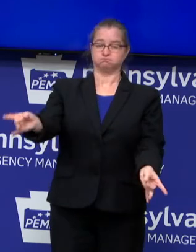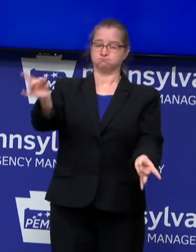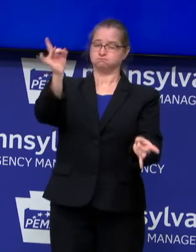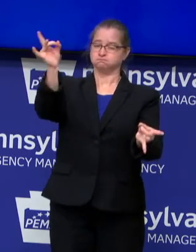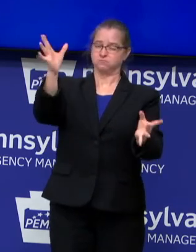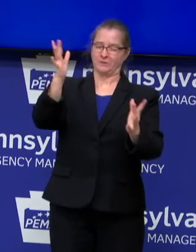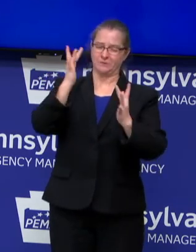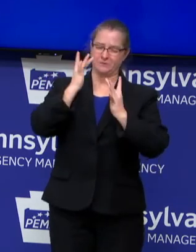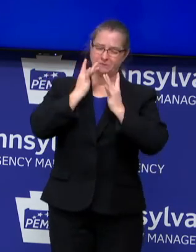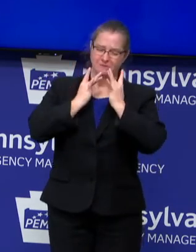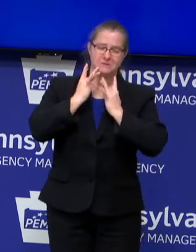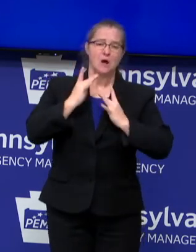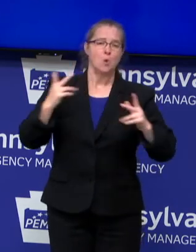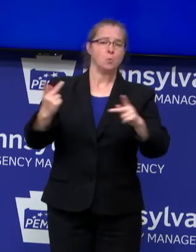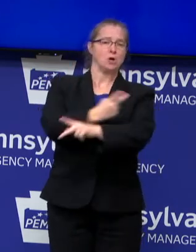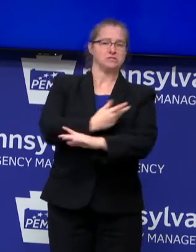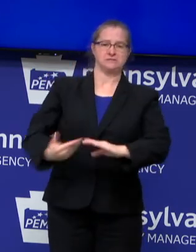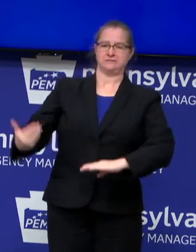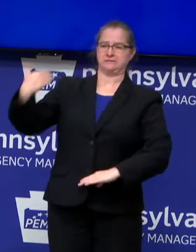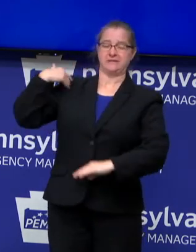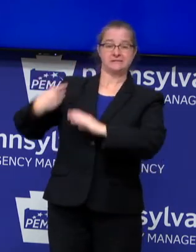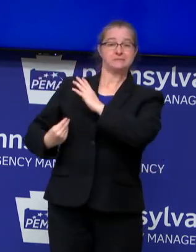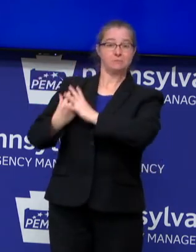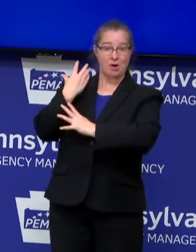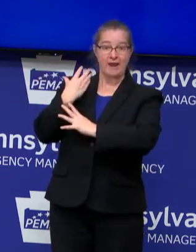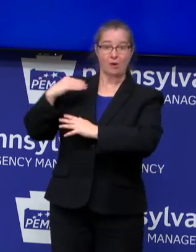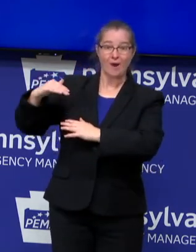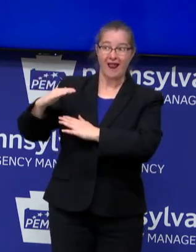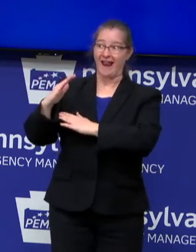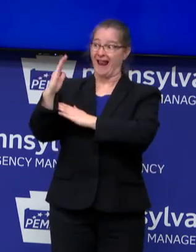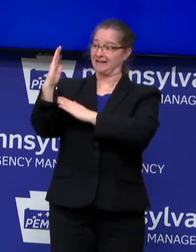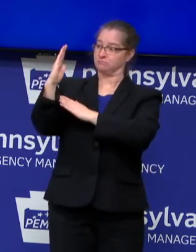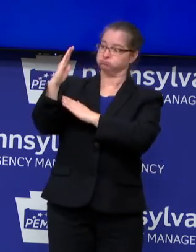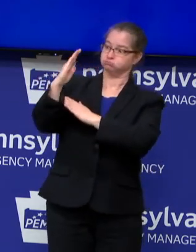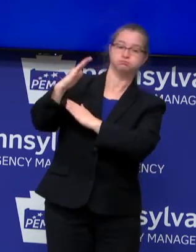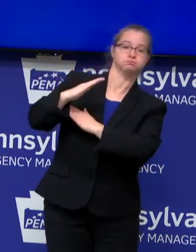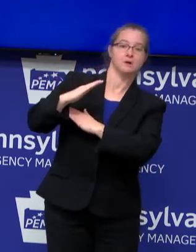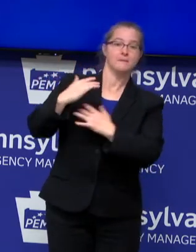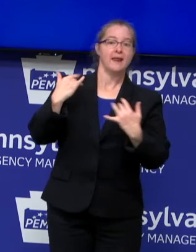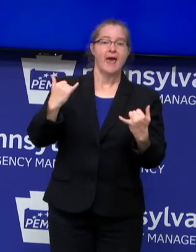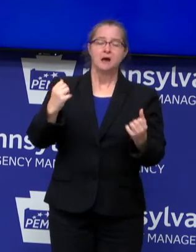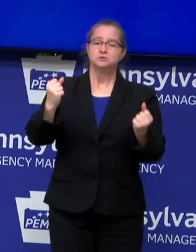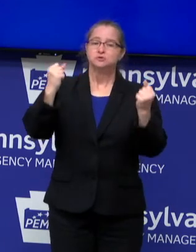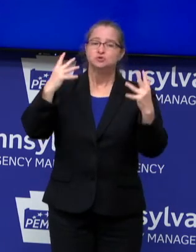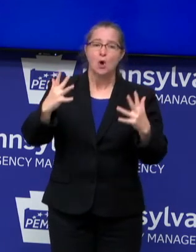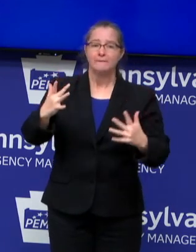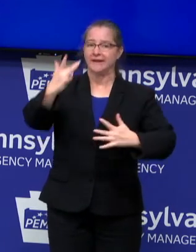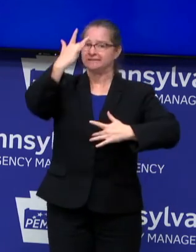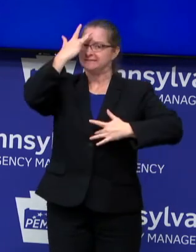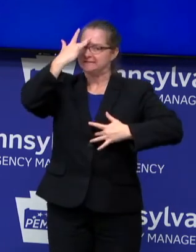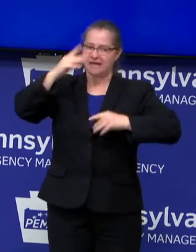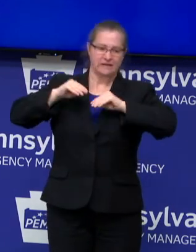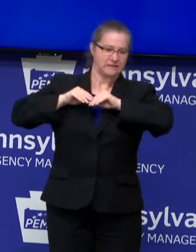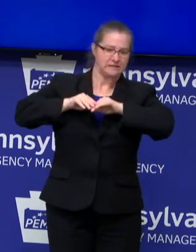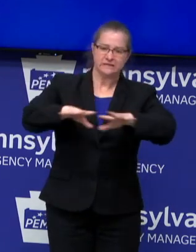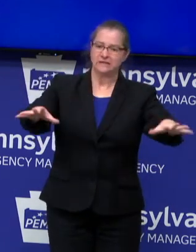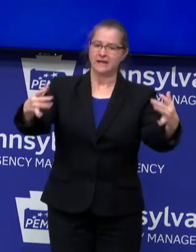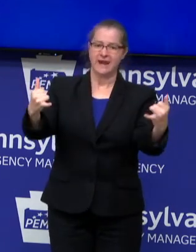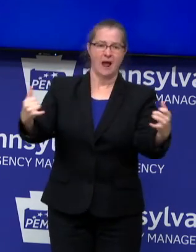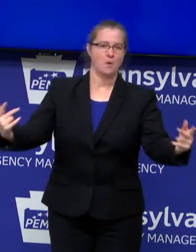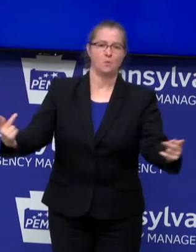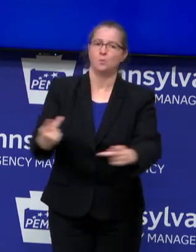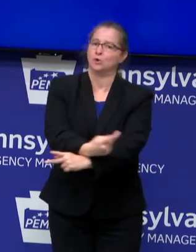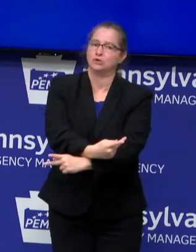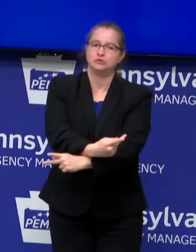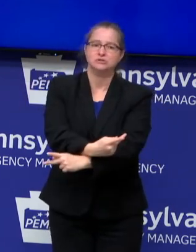in the spring when we first took action to flatten the curve. With so many cases circulating in the community right now, the